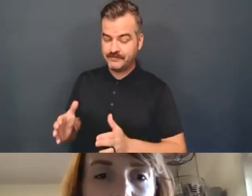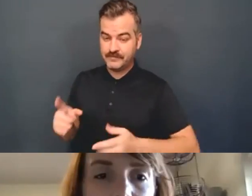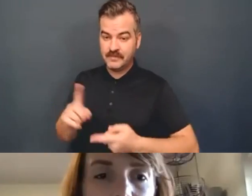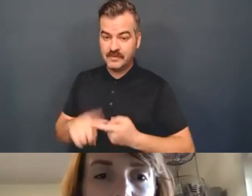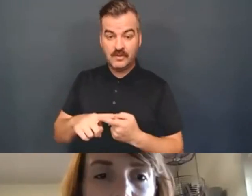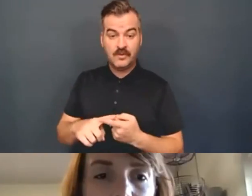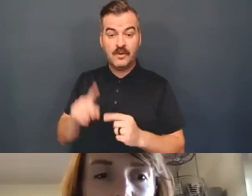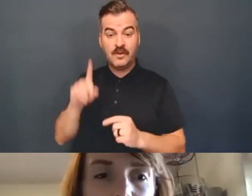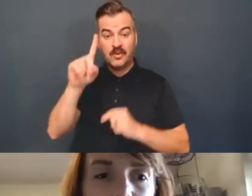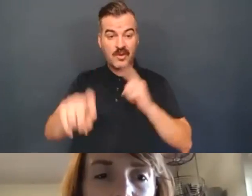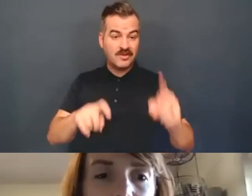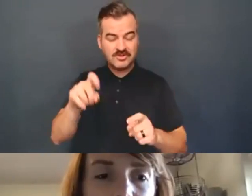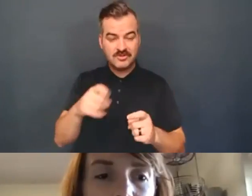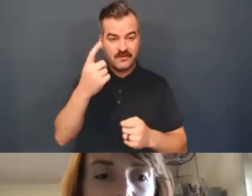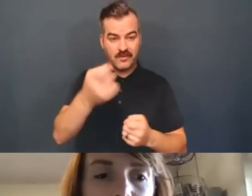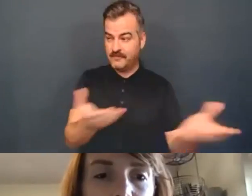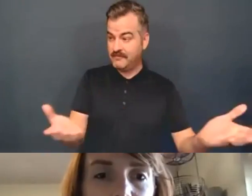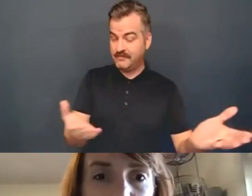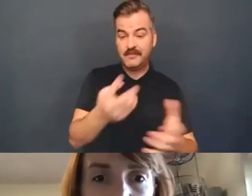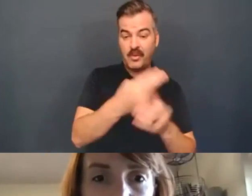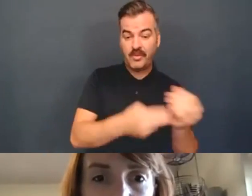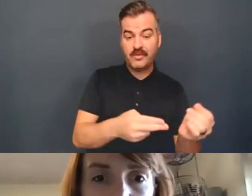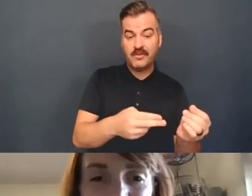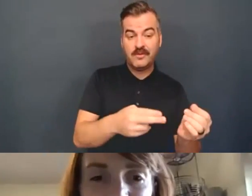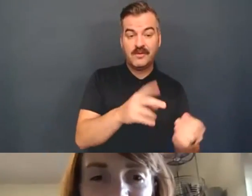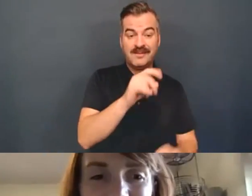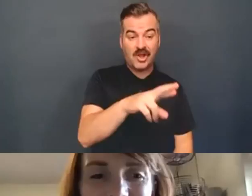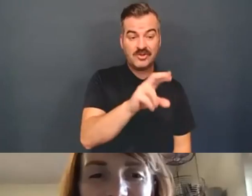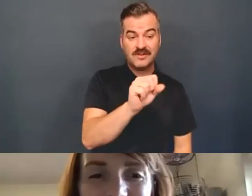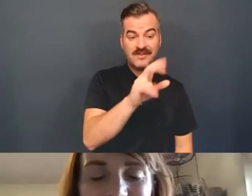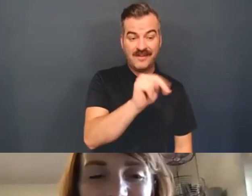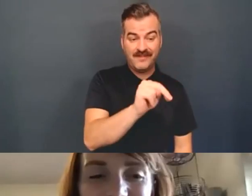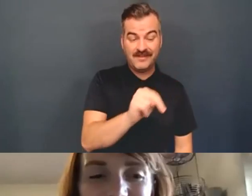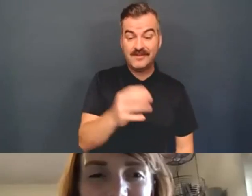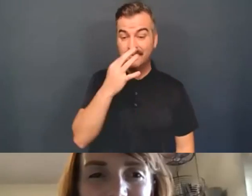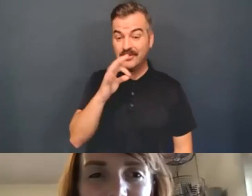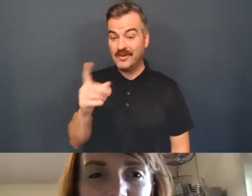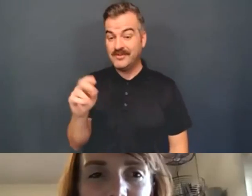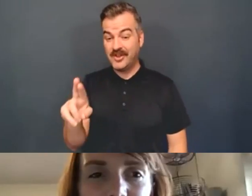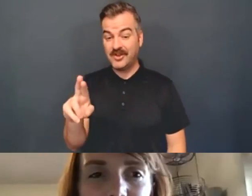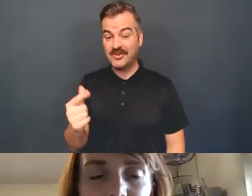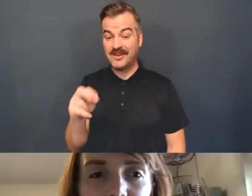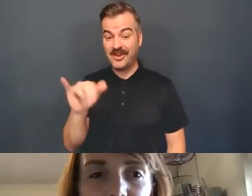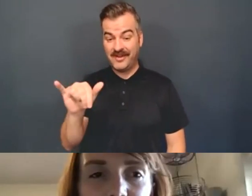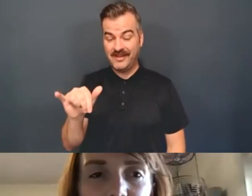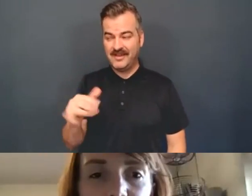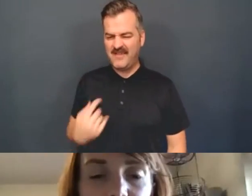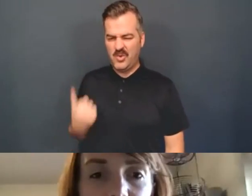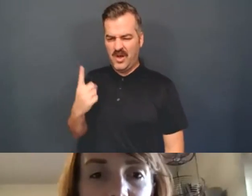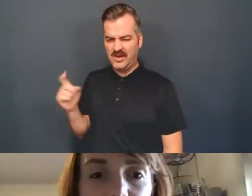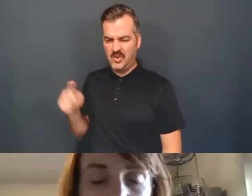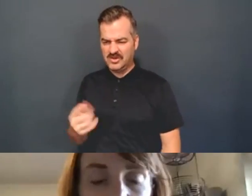&A with both Dr. Savin and soon-to-be Dr. Gary. We've already got one question in the chat